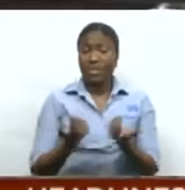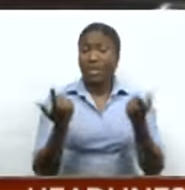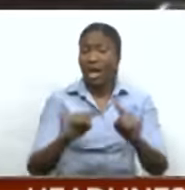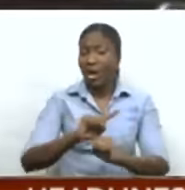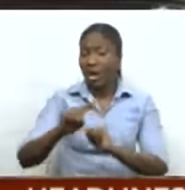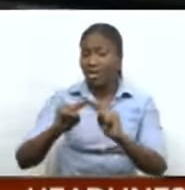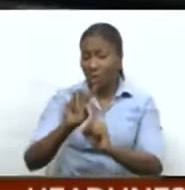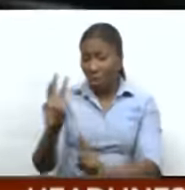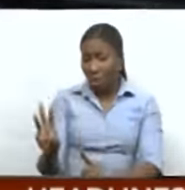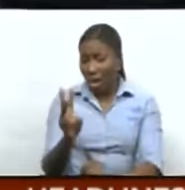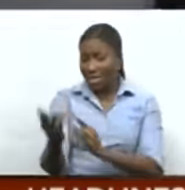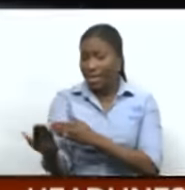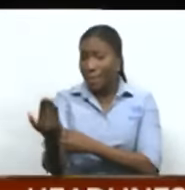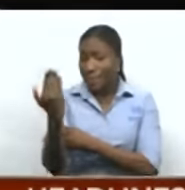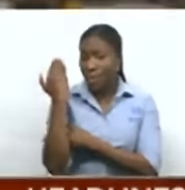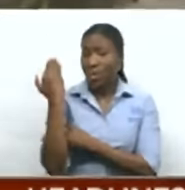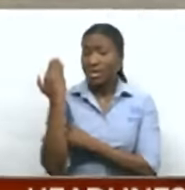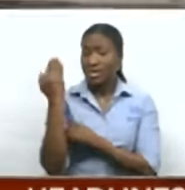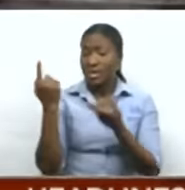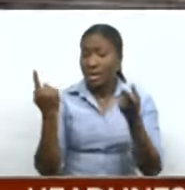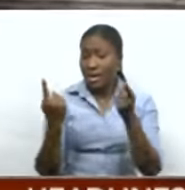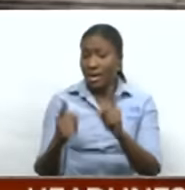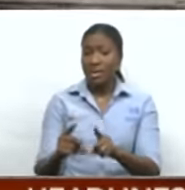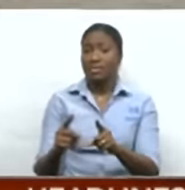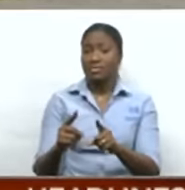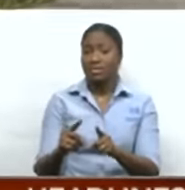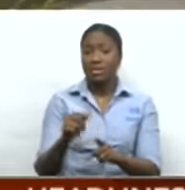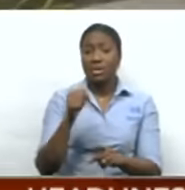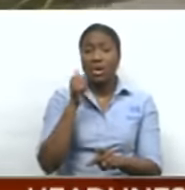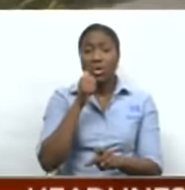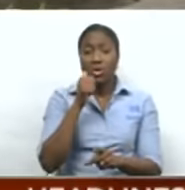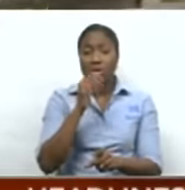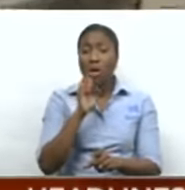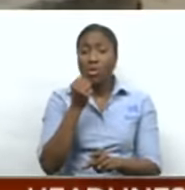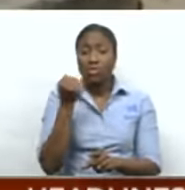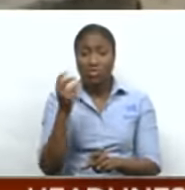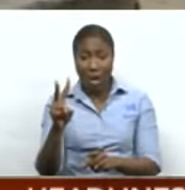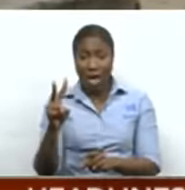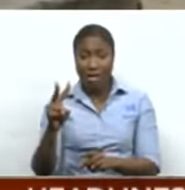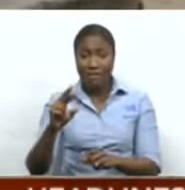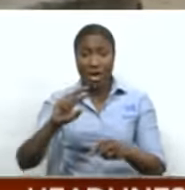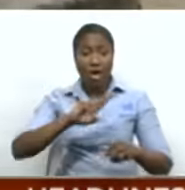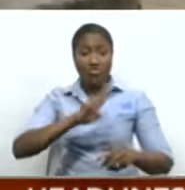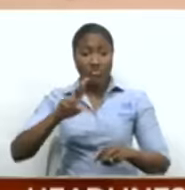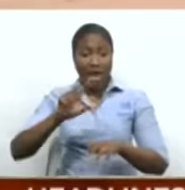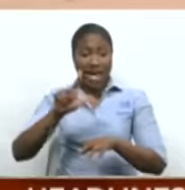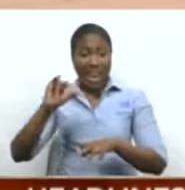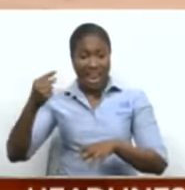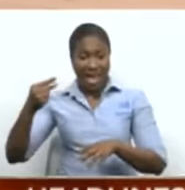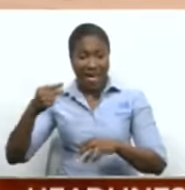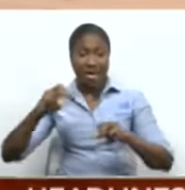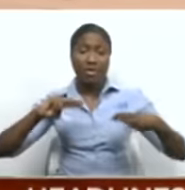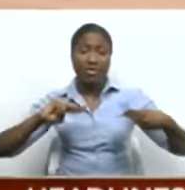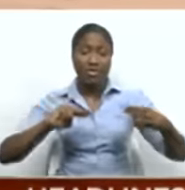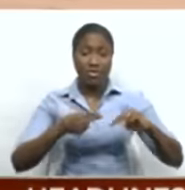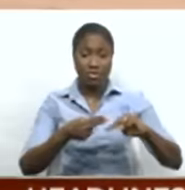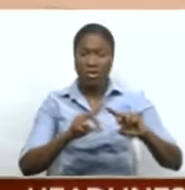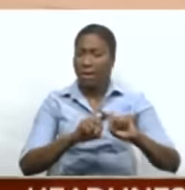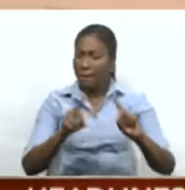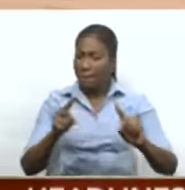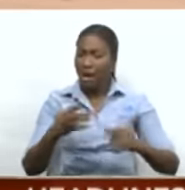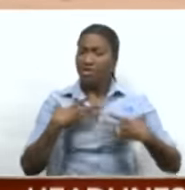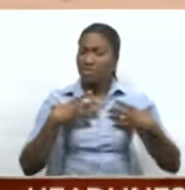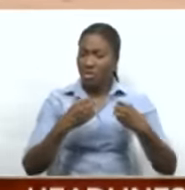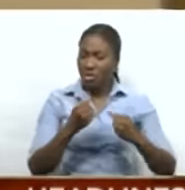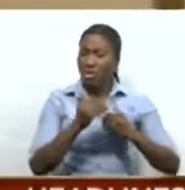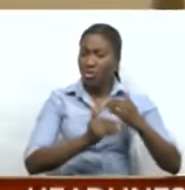place on Wednesday morning, also saw Bruce's 12-year-old daughter wounded on her right leg. CNC3 News was told that she is recovering.